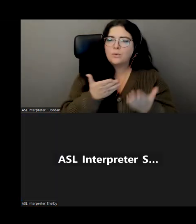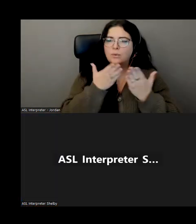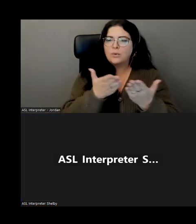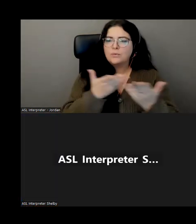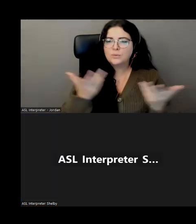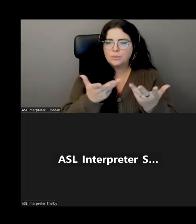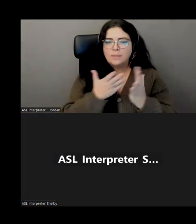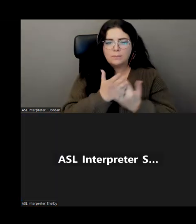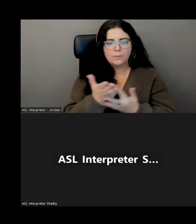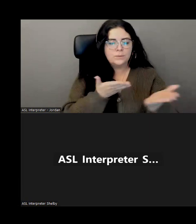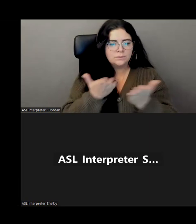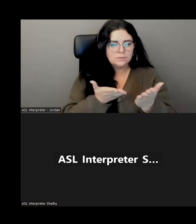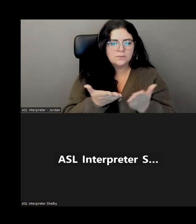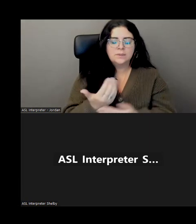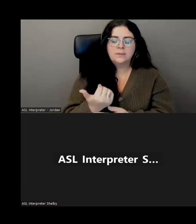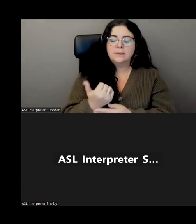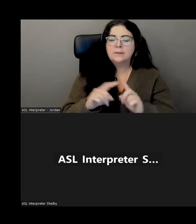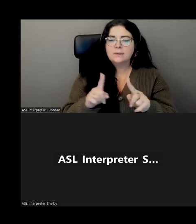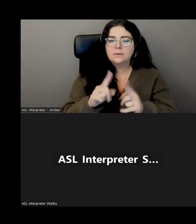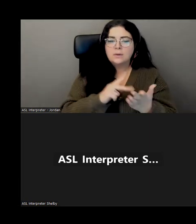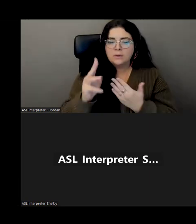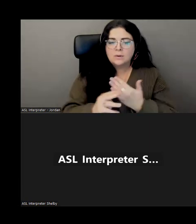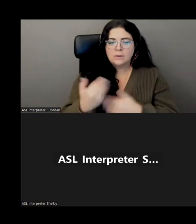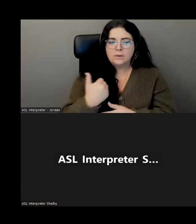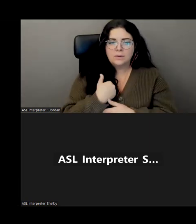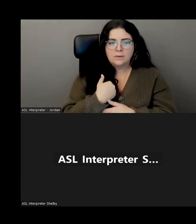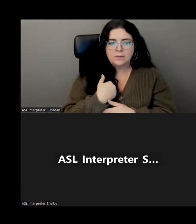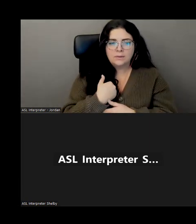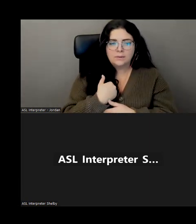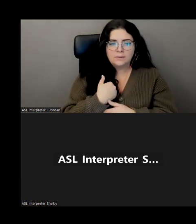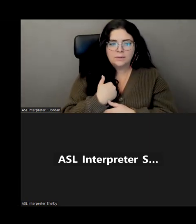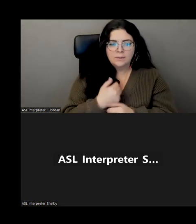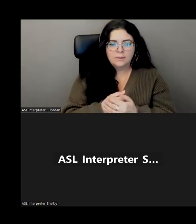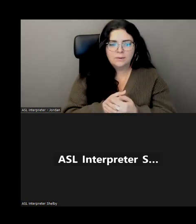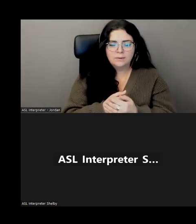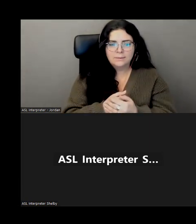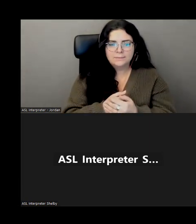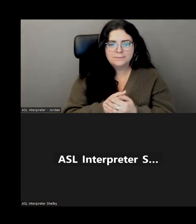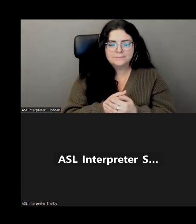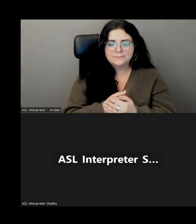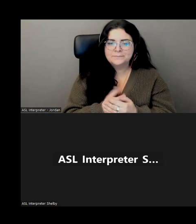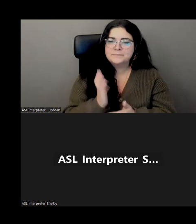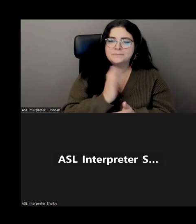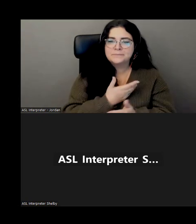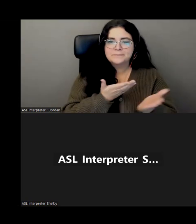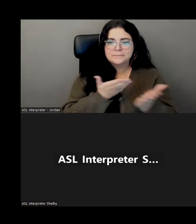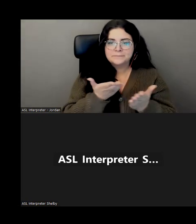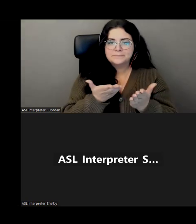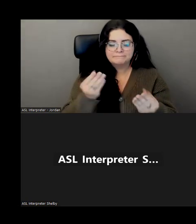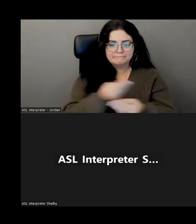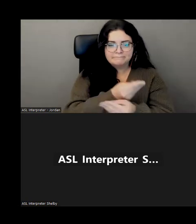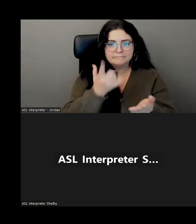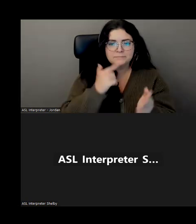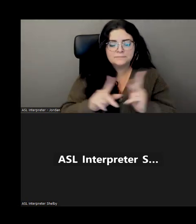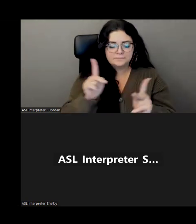and as programs as well. And I want to preface by saying we offer services to people with disabilities.